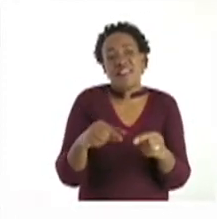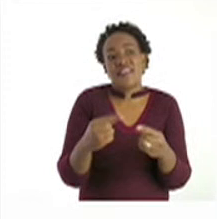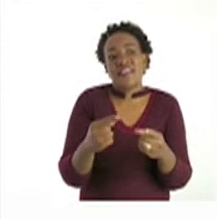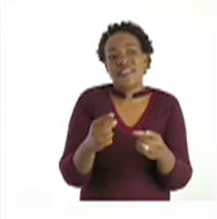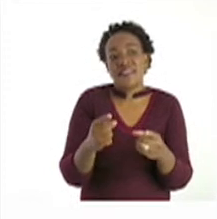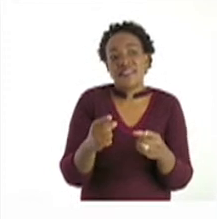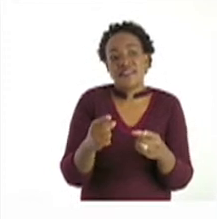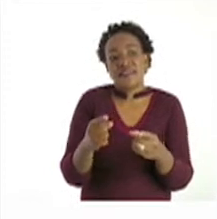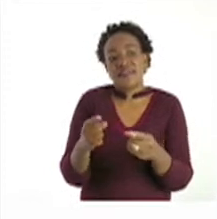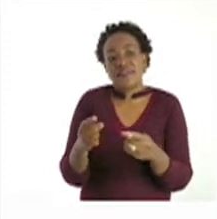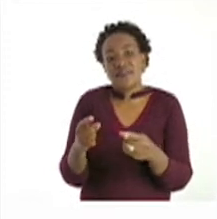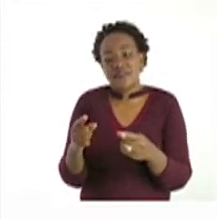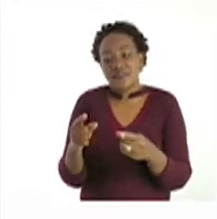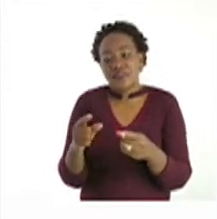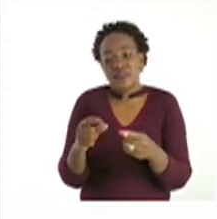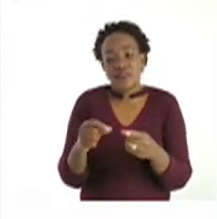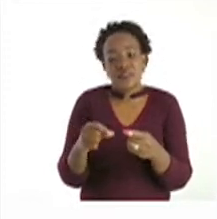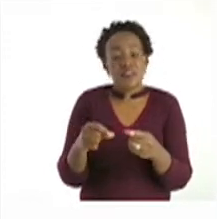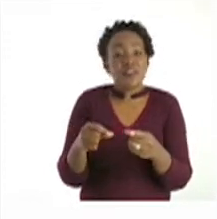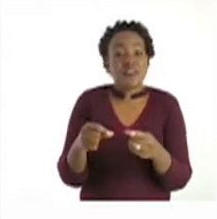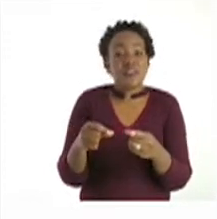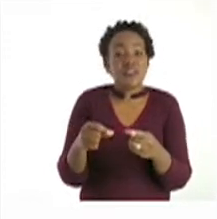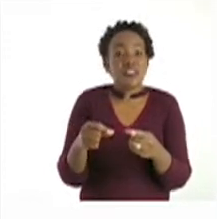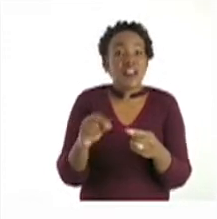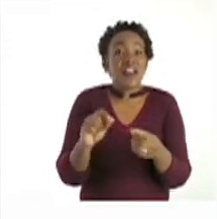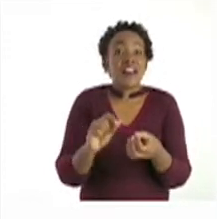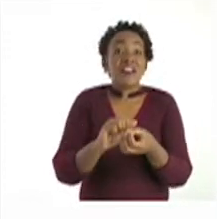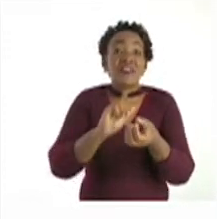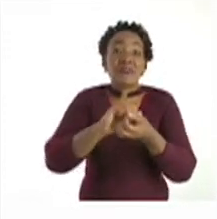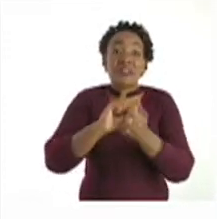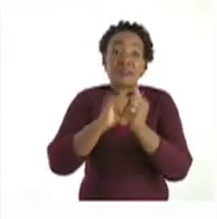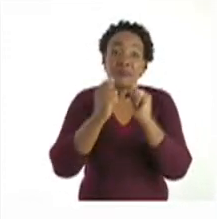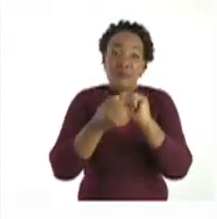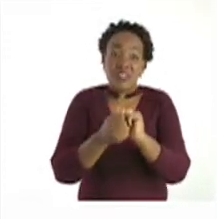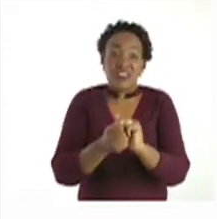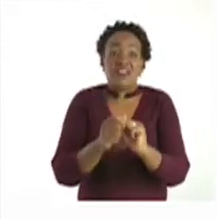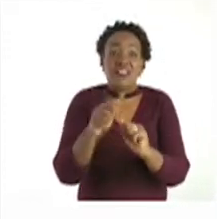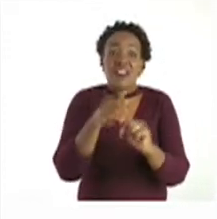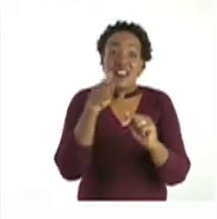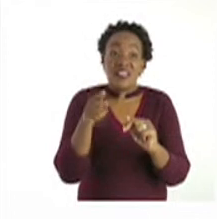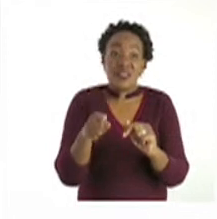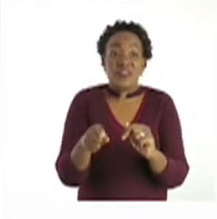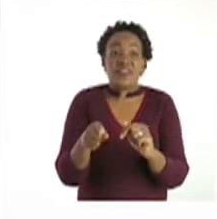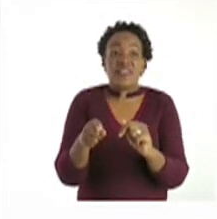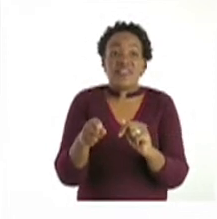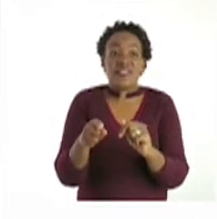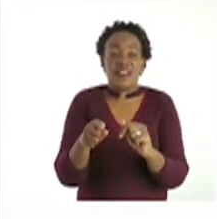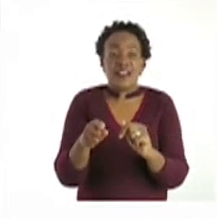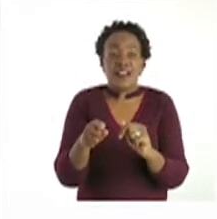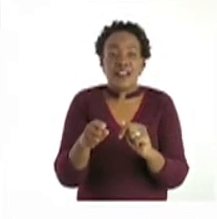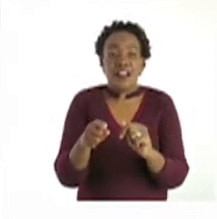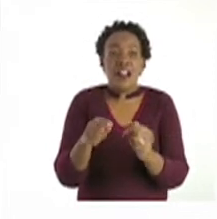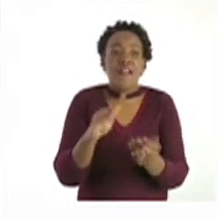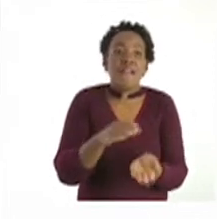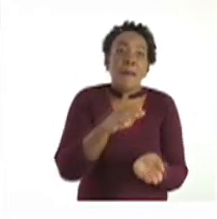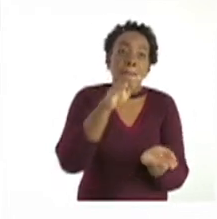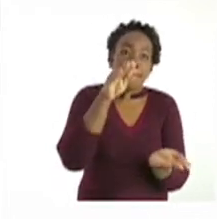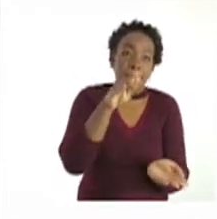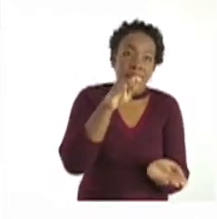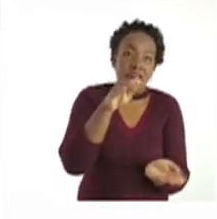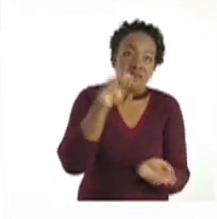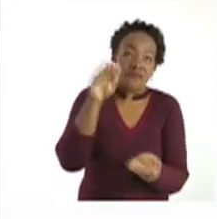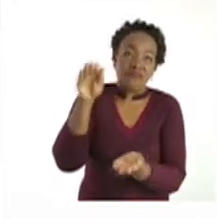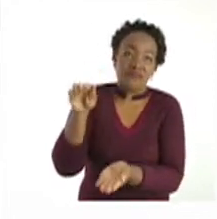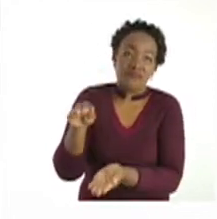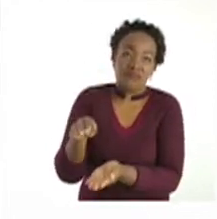You are going to arrange the different containers from big to